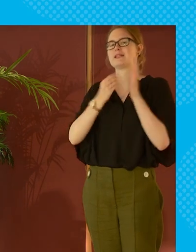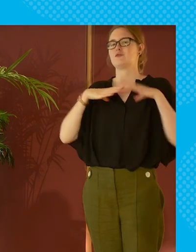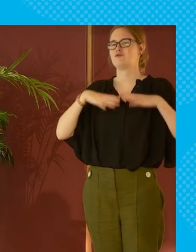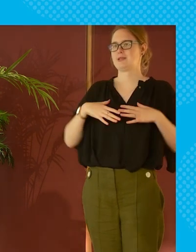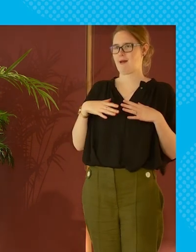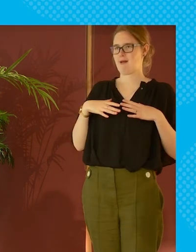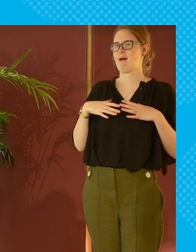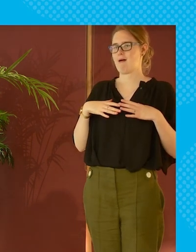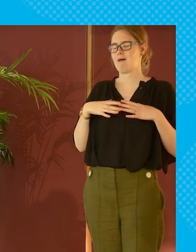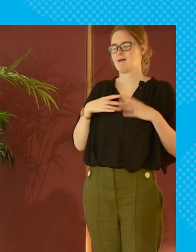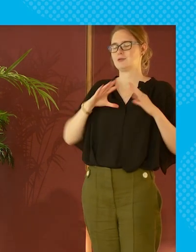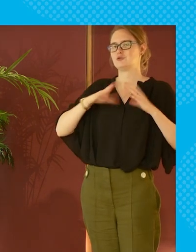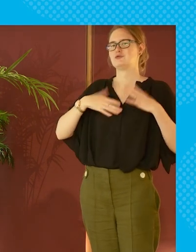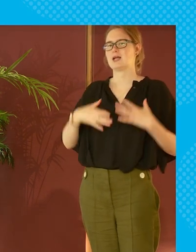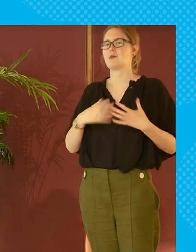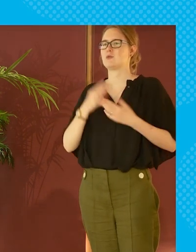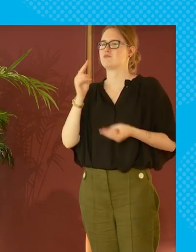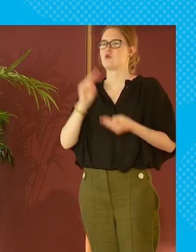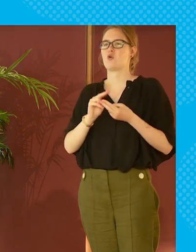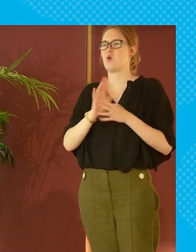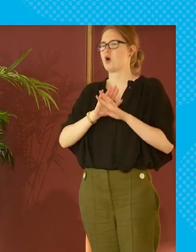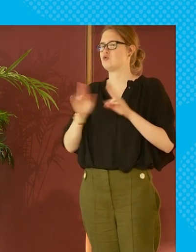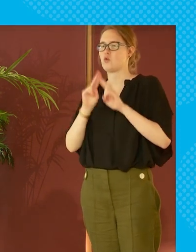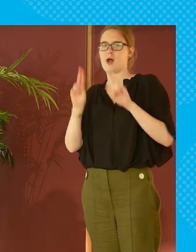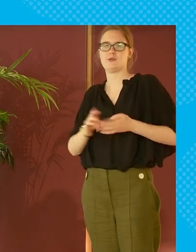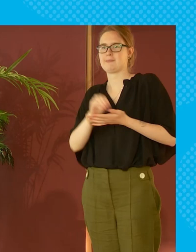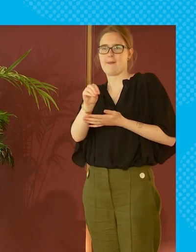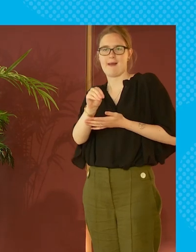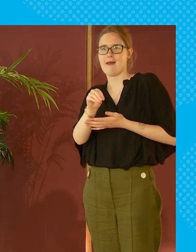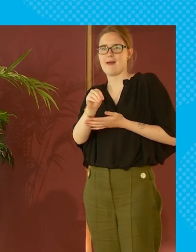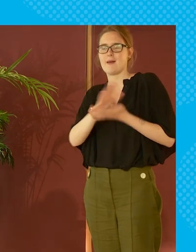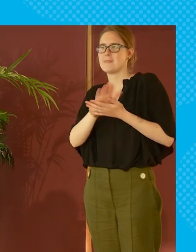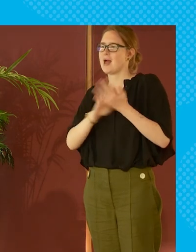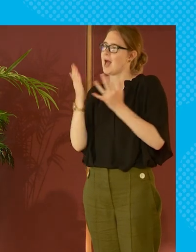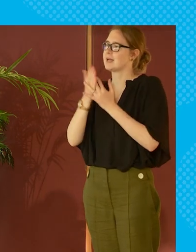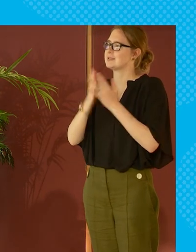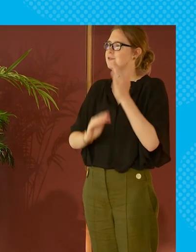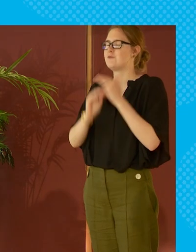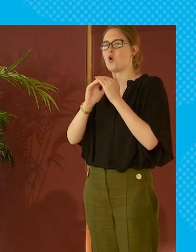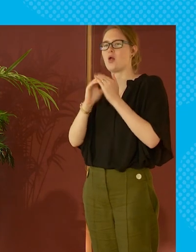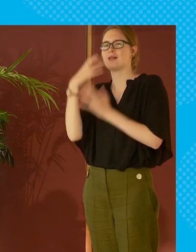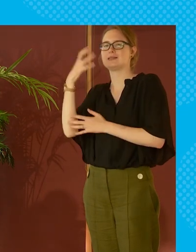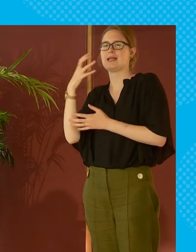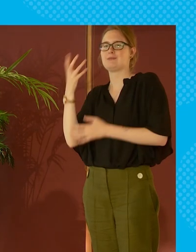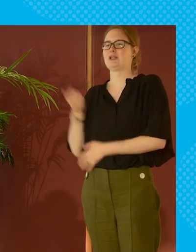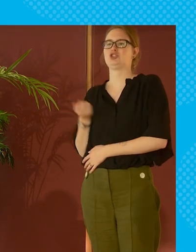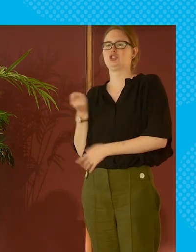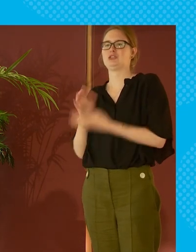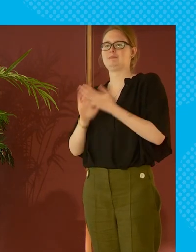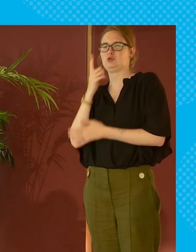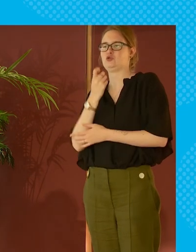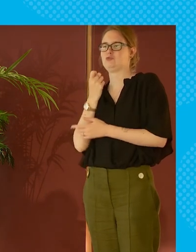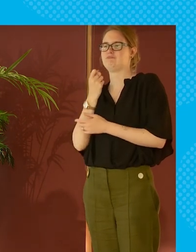at least until the last few years if you retire with very low or no housing costs and have access to full state pension and